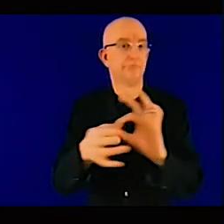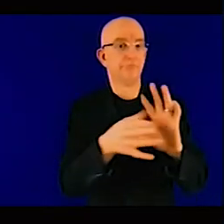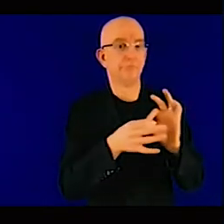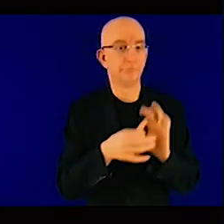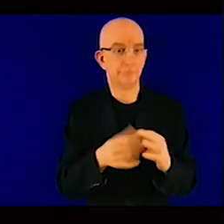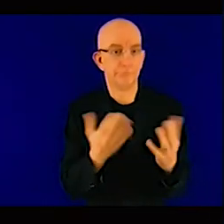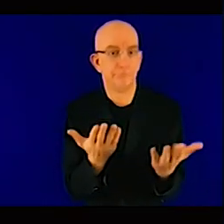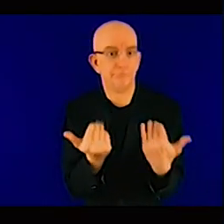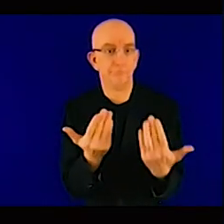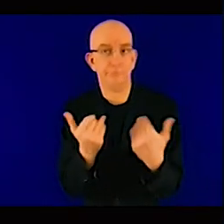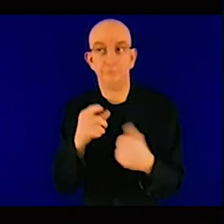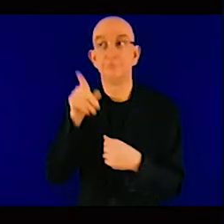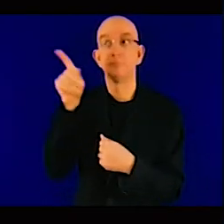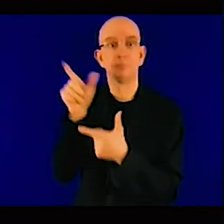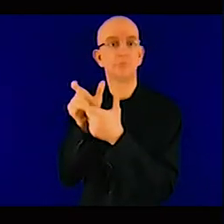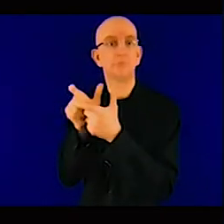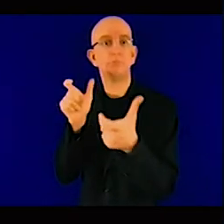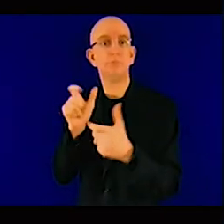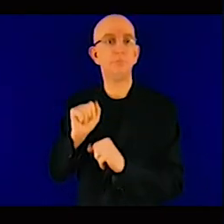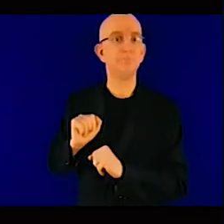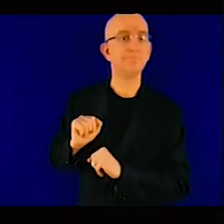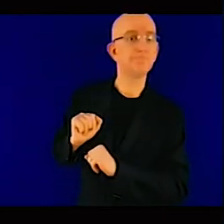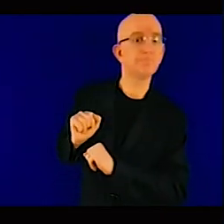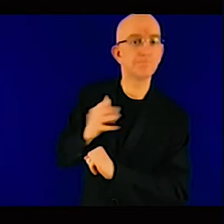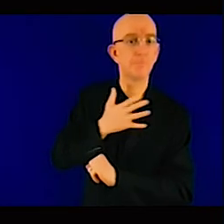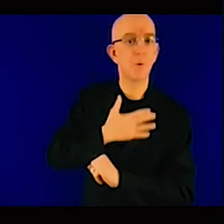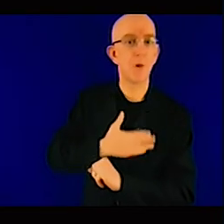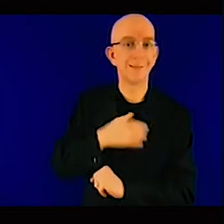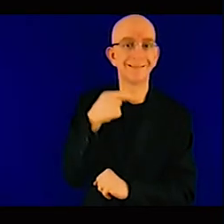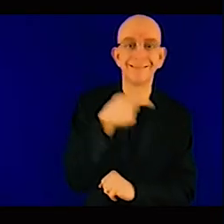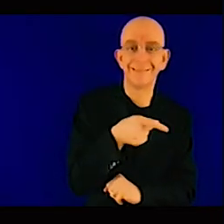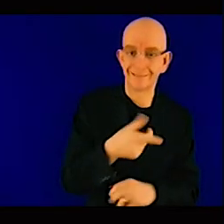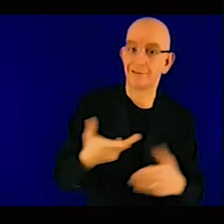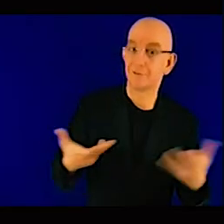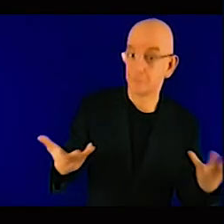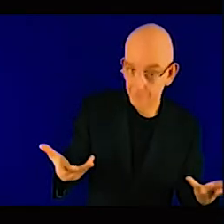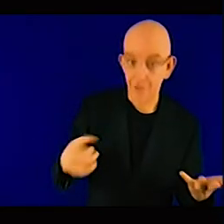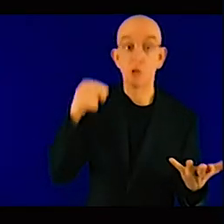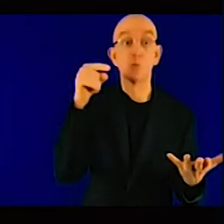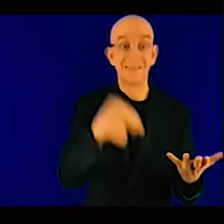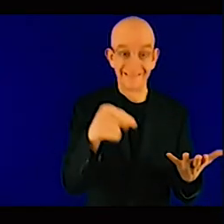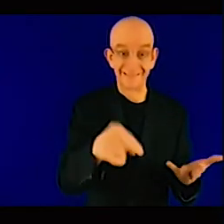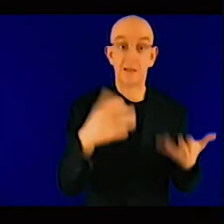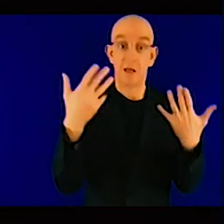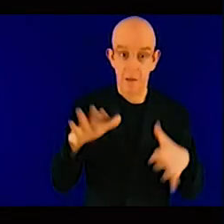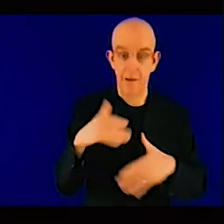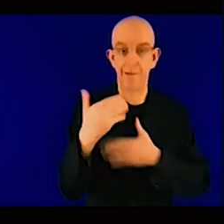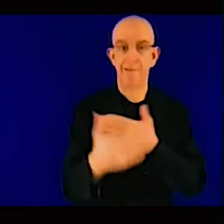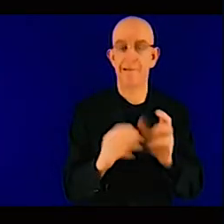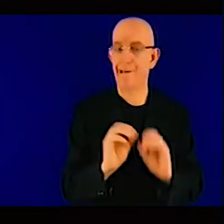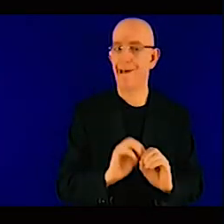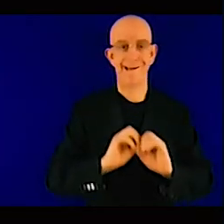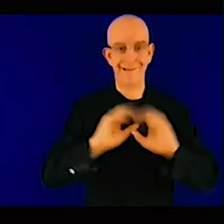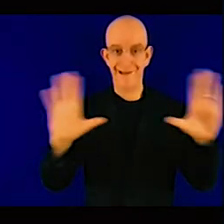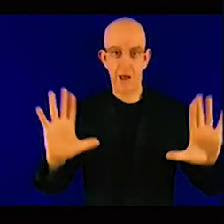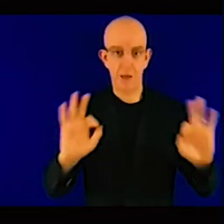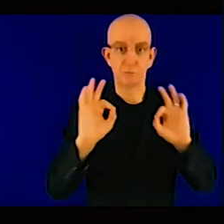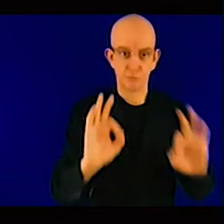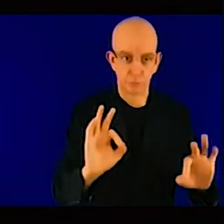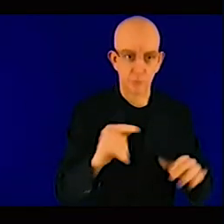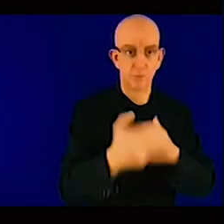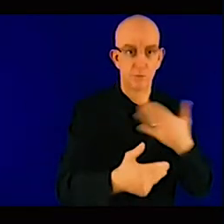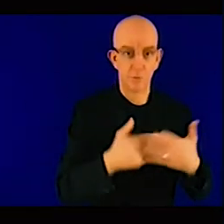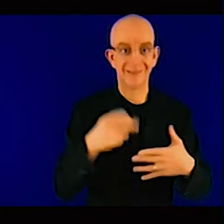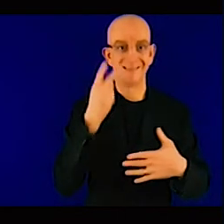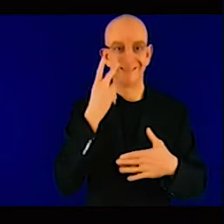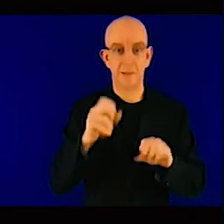why you saw the explosion of renewables across Europe because of those incentives that were put in place and it was a clear direction